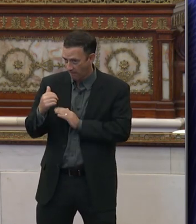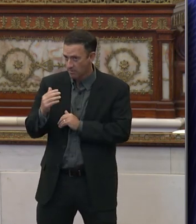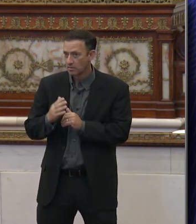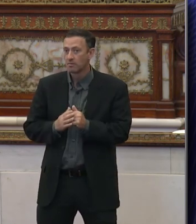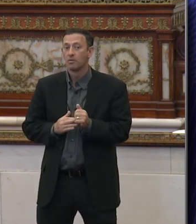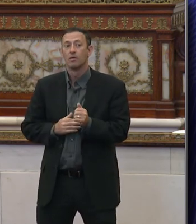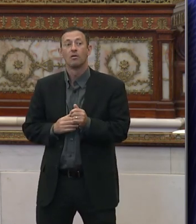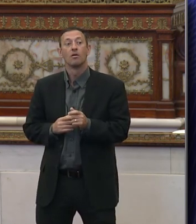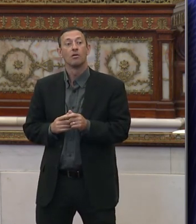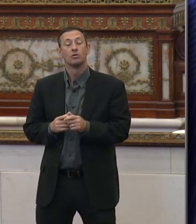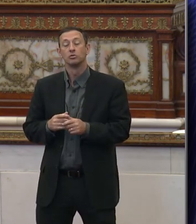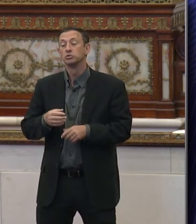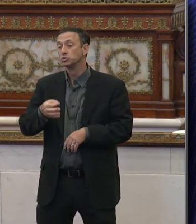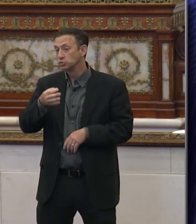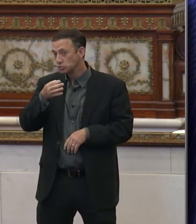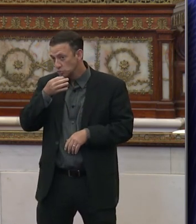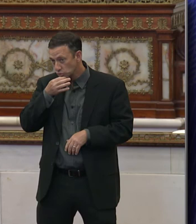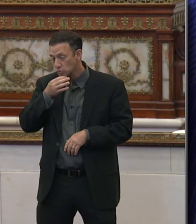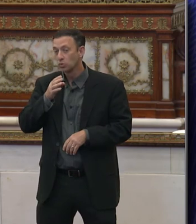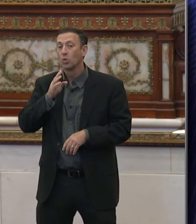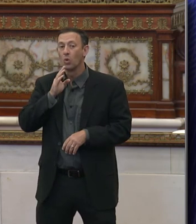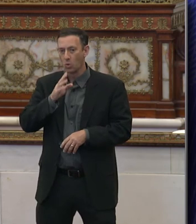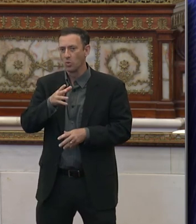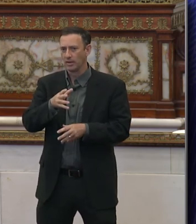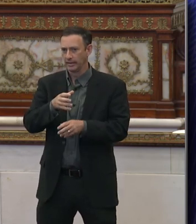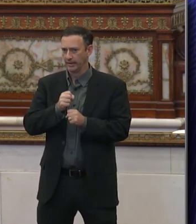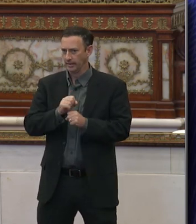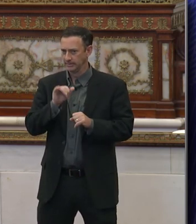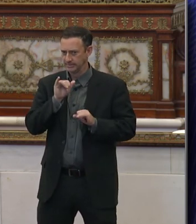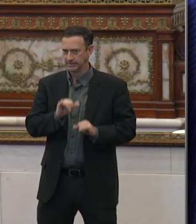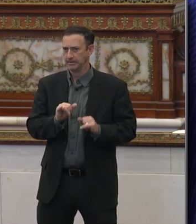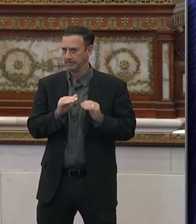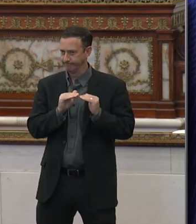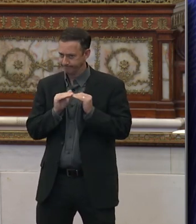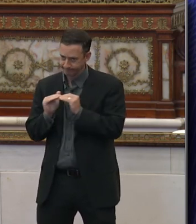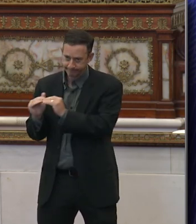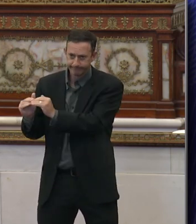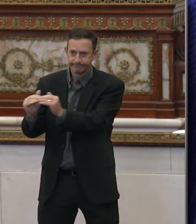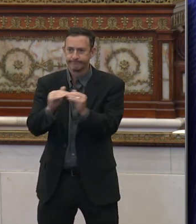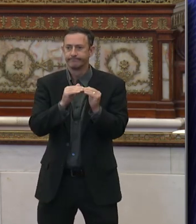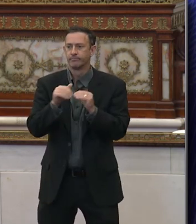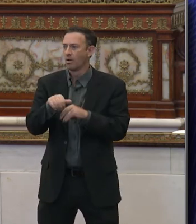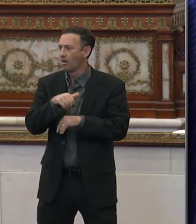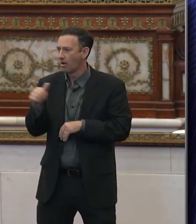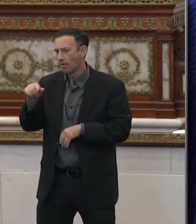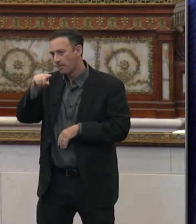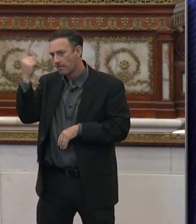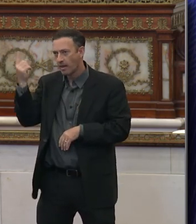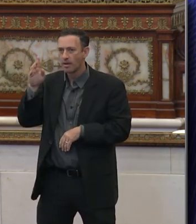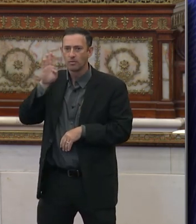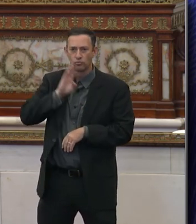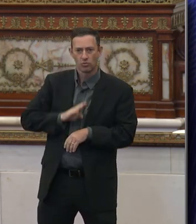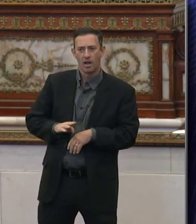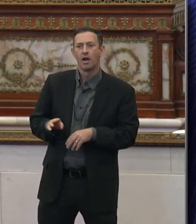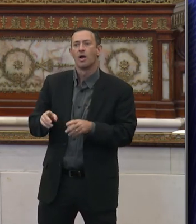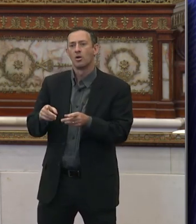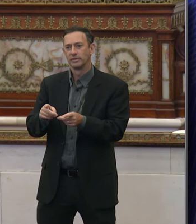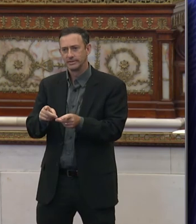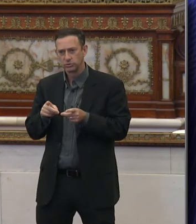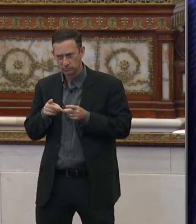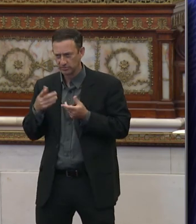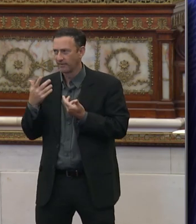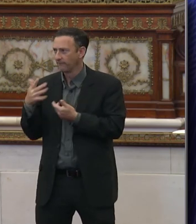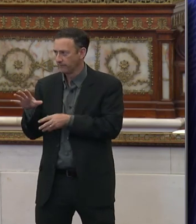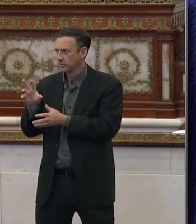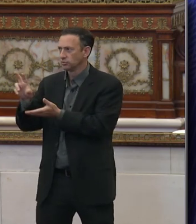day, we will be receiving on par with what other districts, other black and brown districts have been receiving